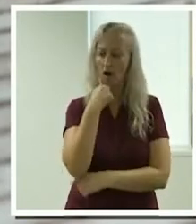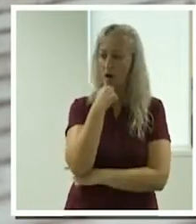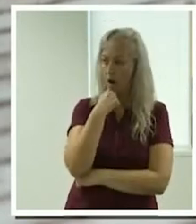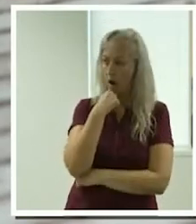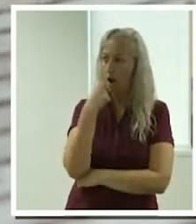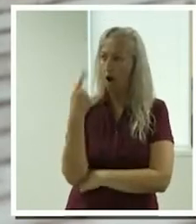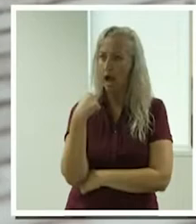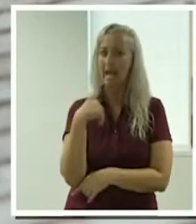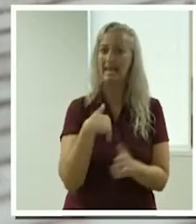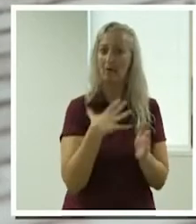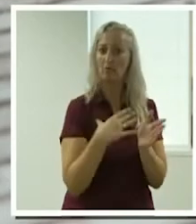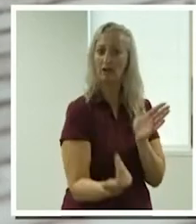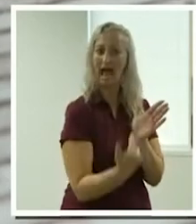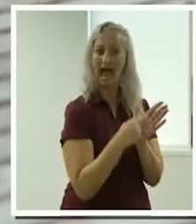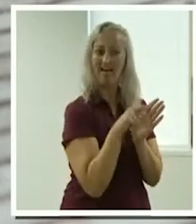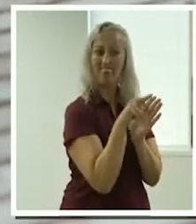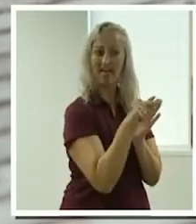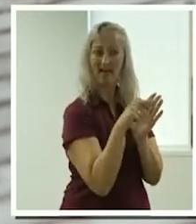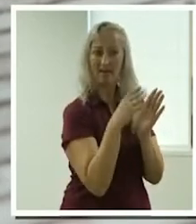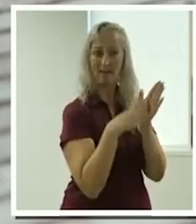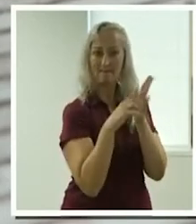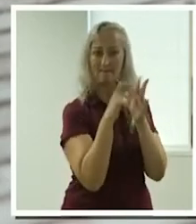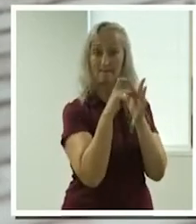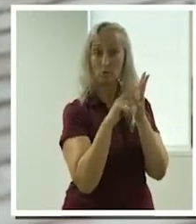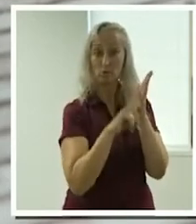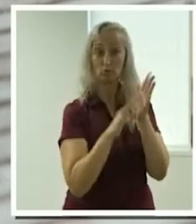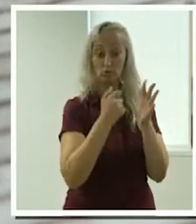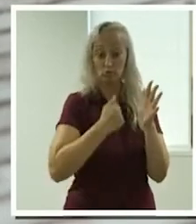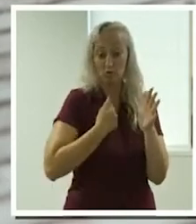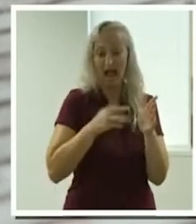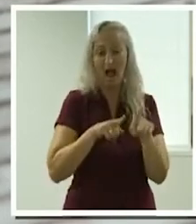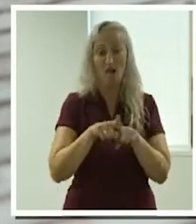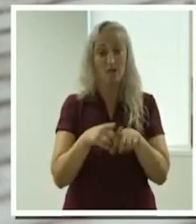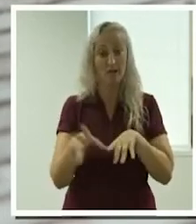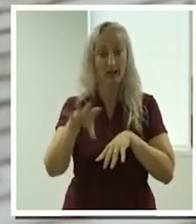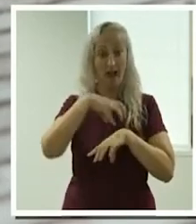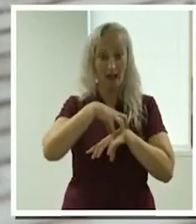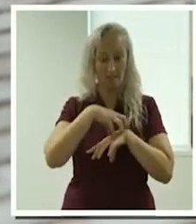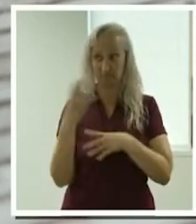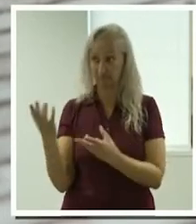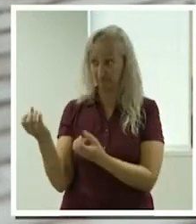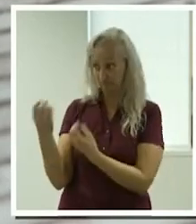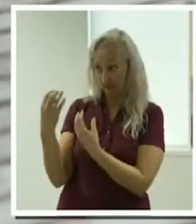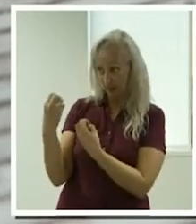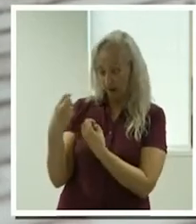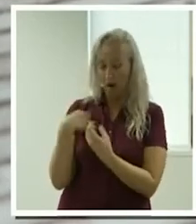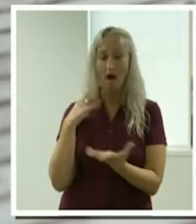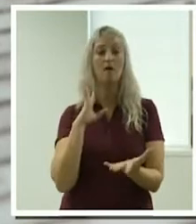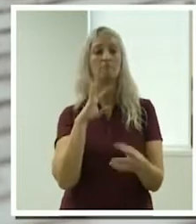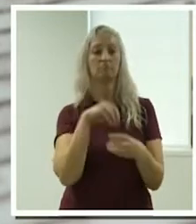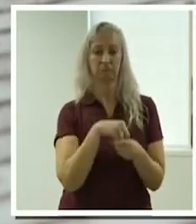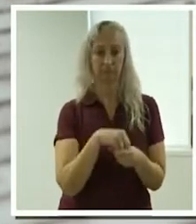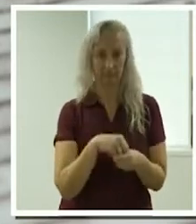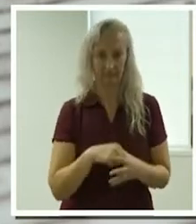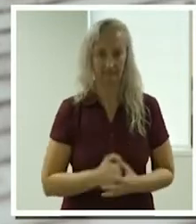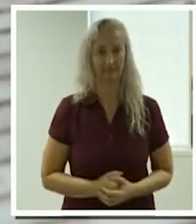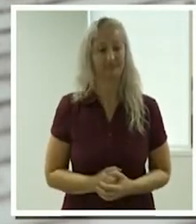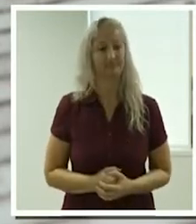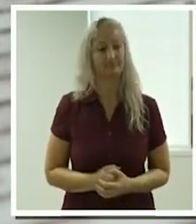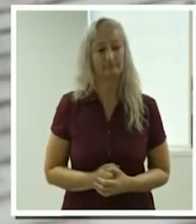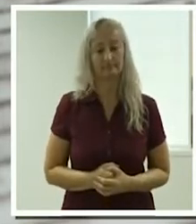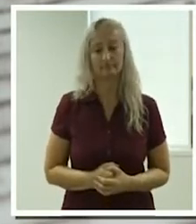module to our learning hub. If you're wondering how to get on an up skill, we've already sent you an email before today's webinar.